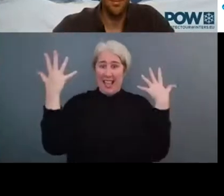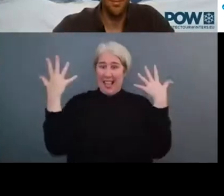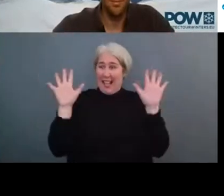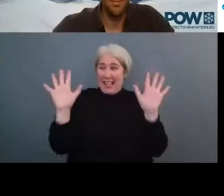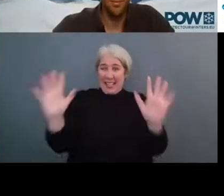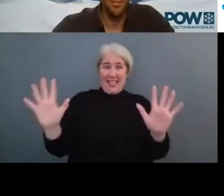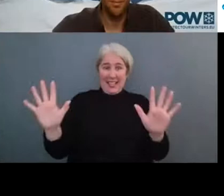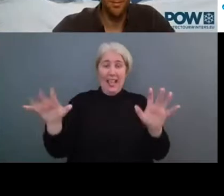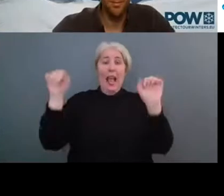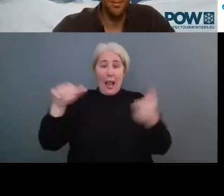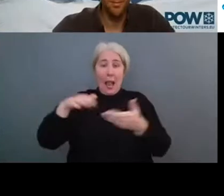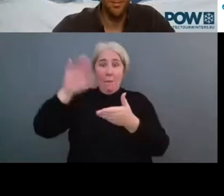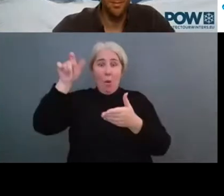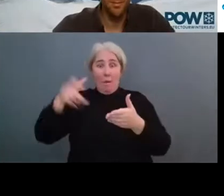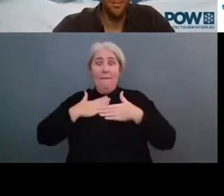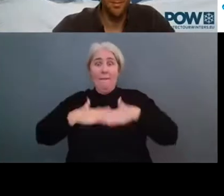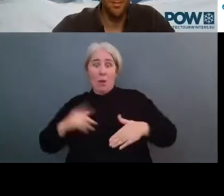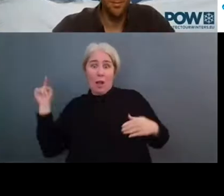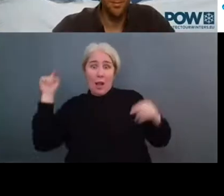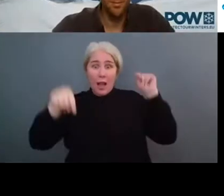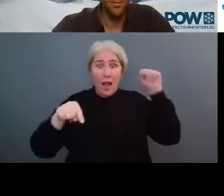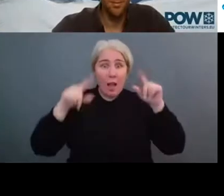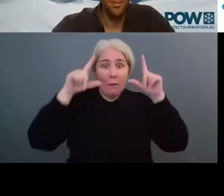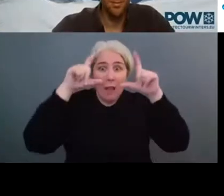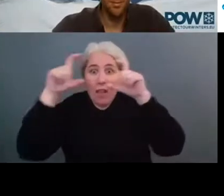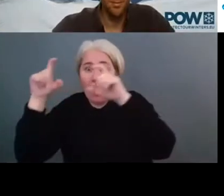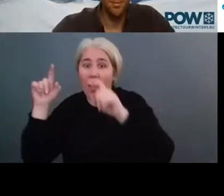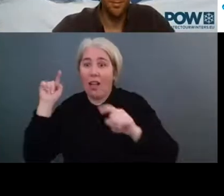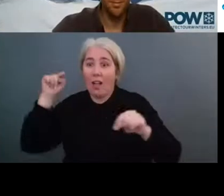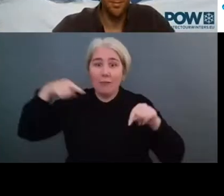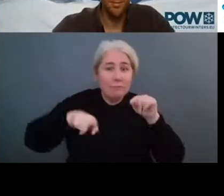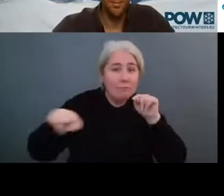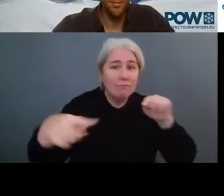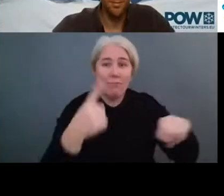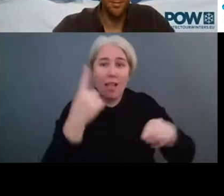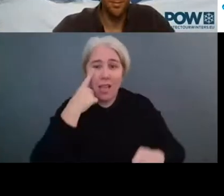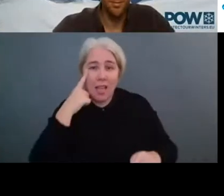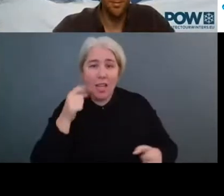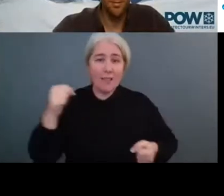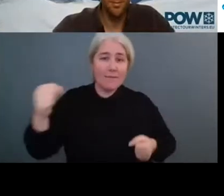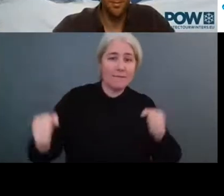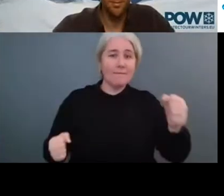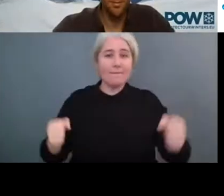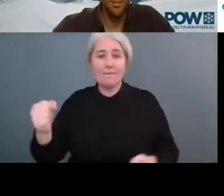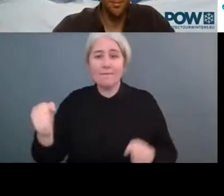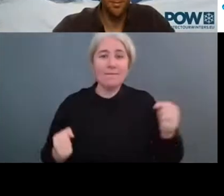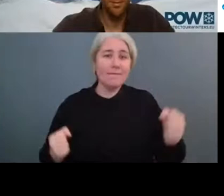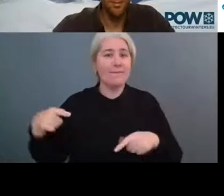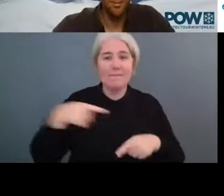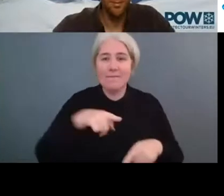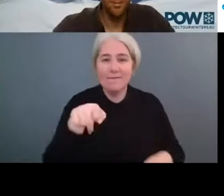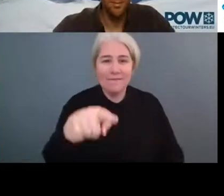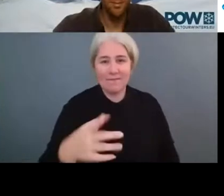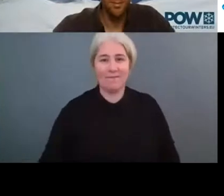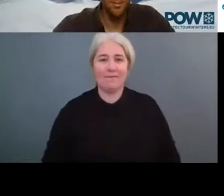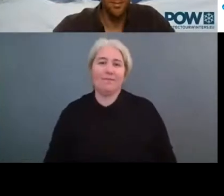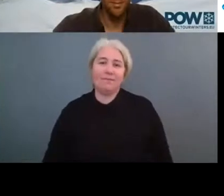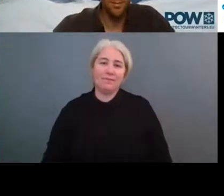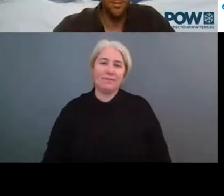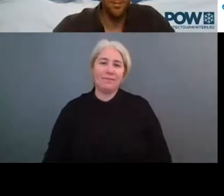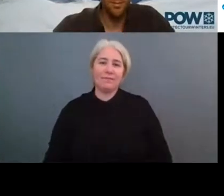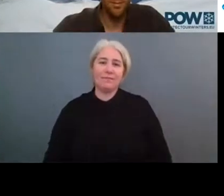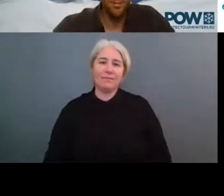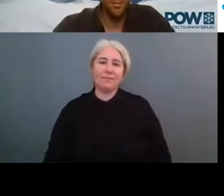Right at the outset, when ENOS was formed, the members wanted to address the area of